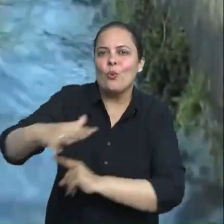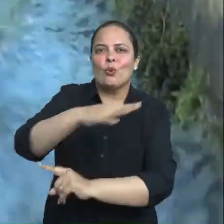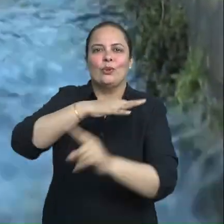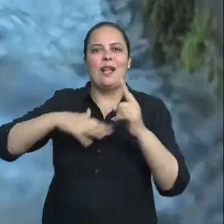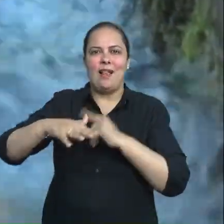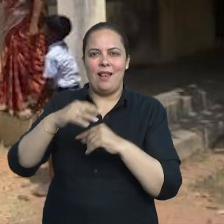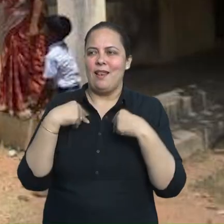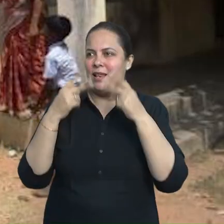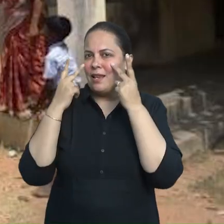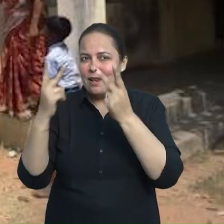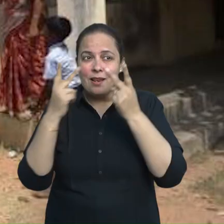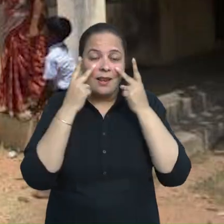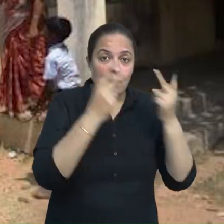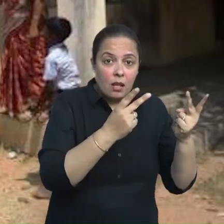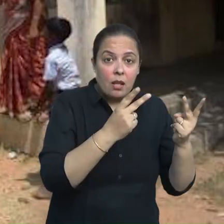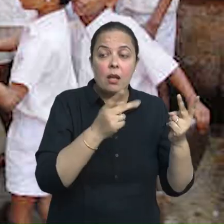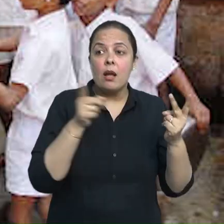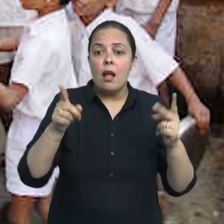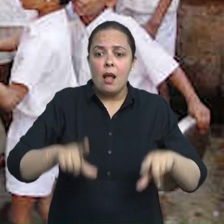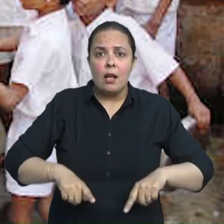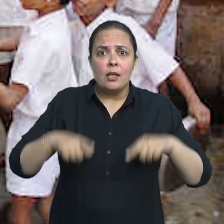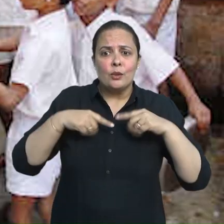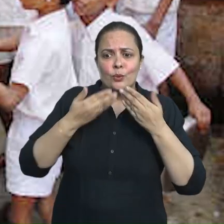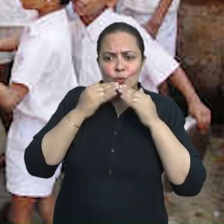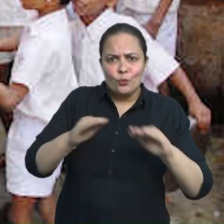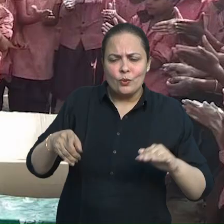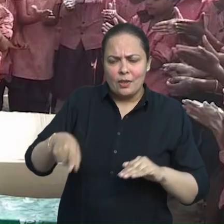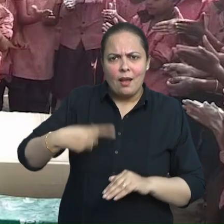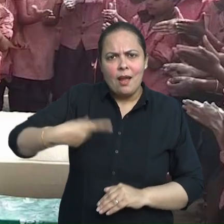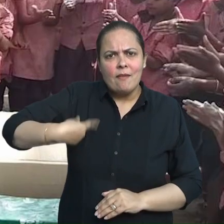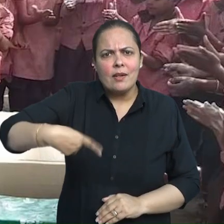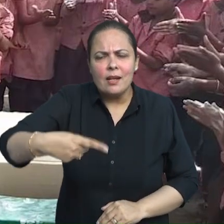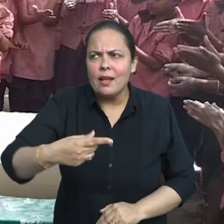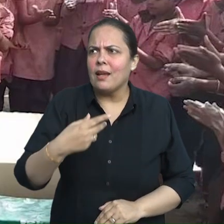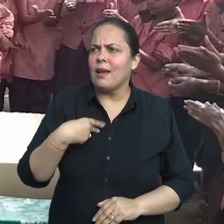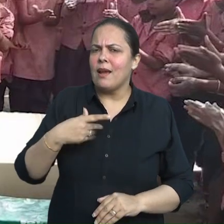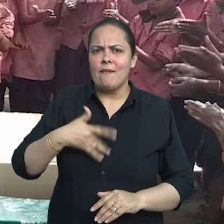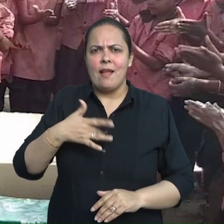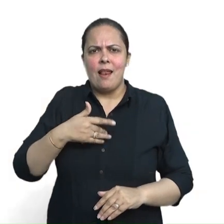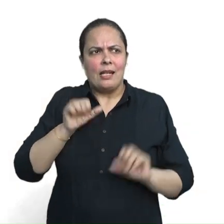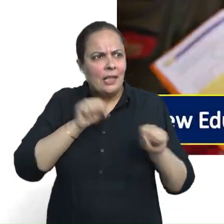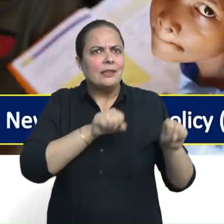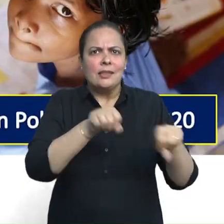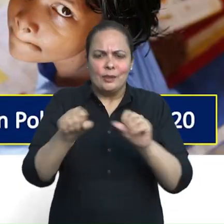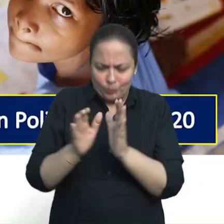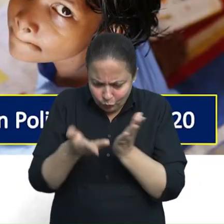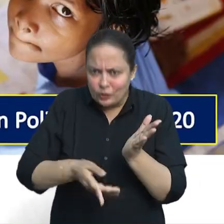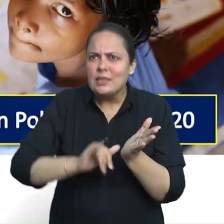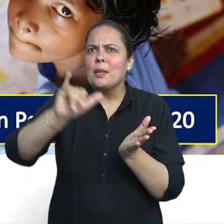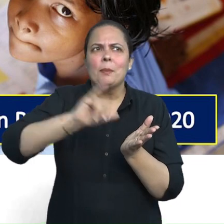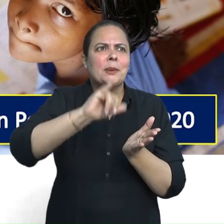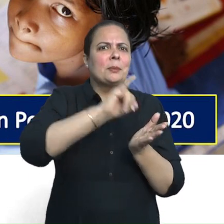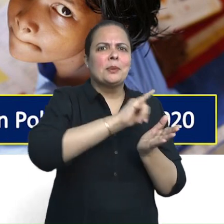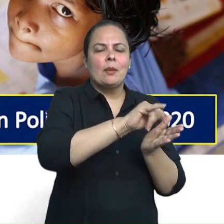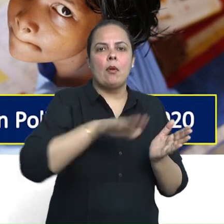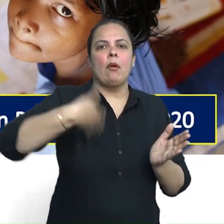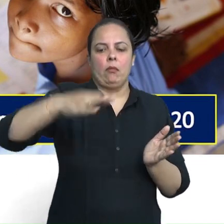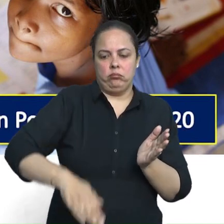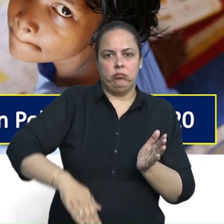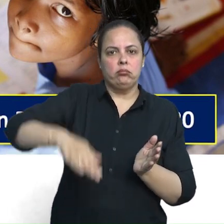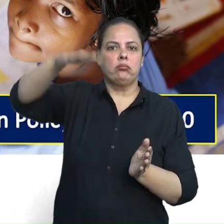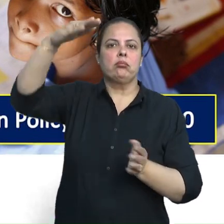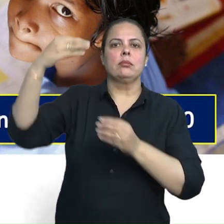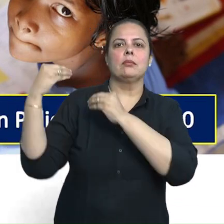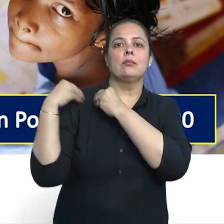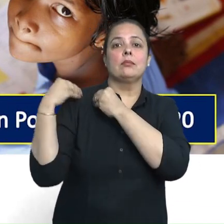appreciation for the world they live in and develop a sense of responsibility towards it. Building upon the ethos of